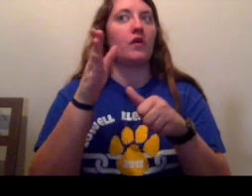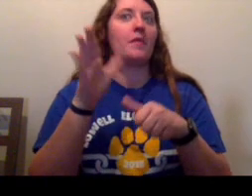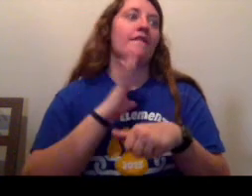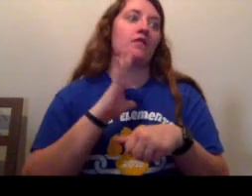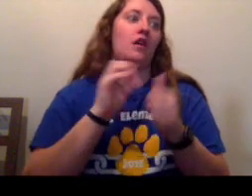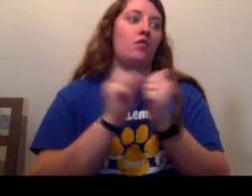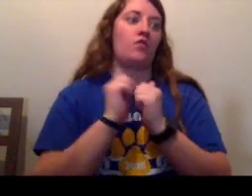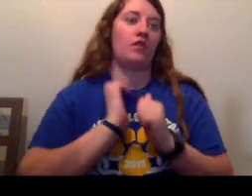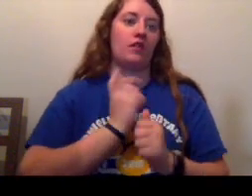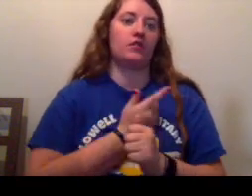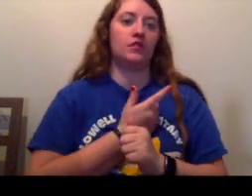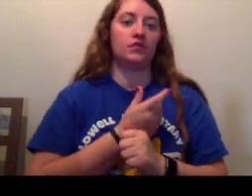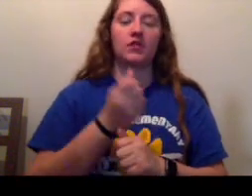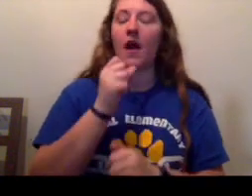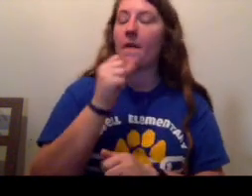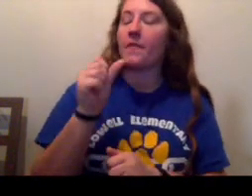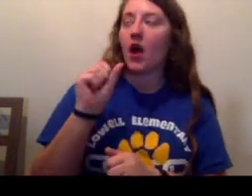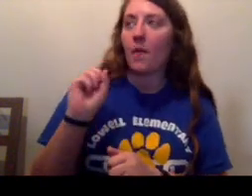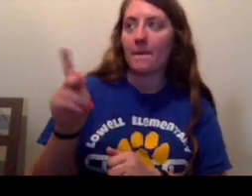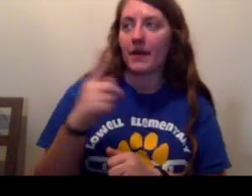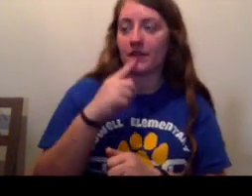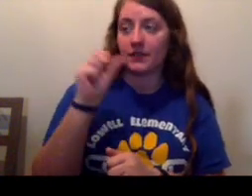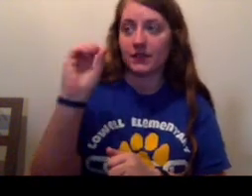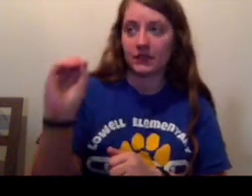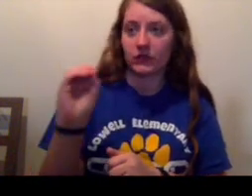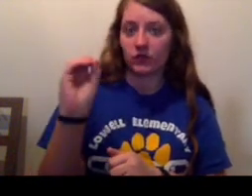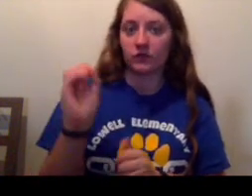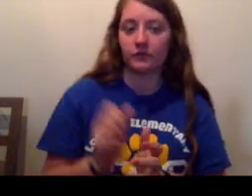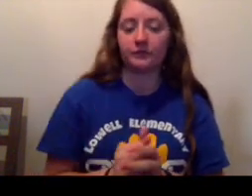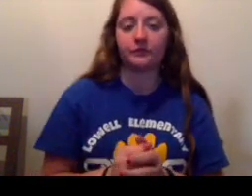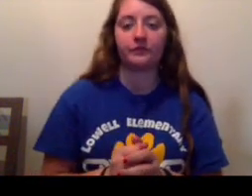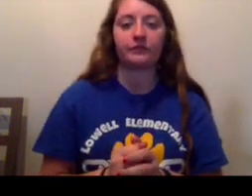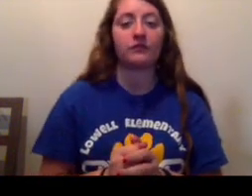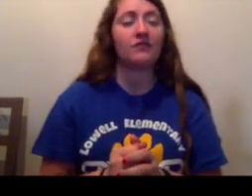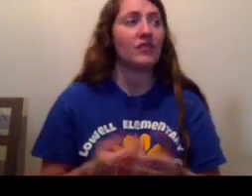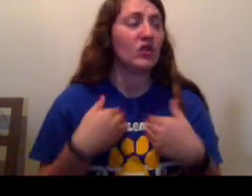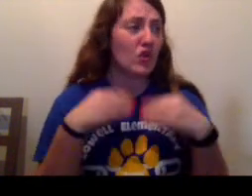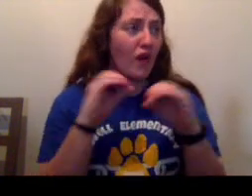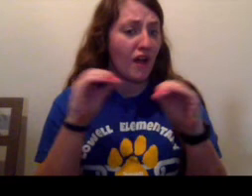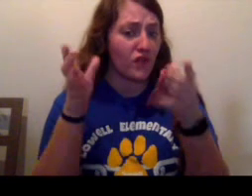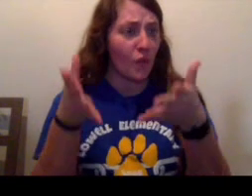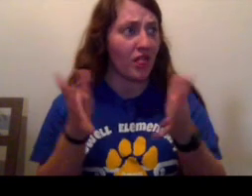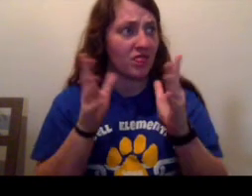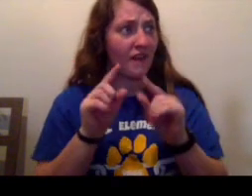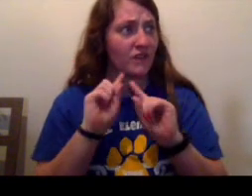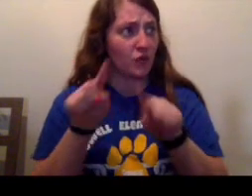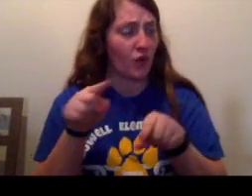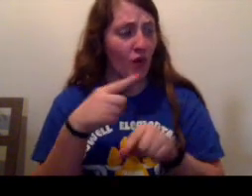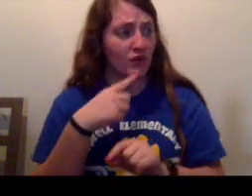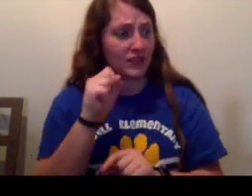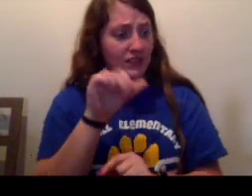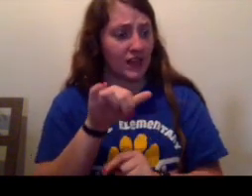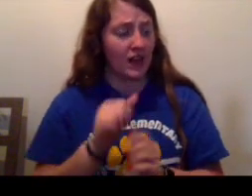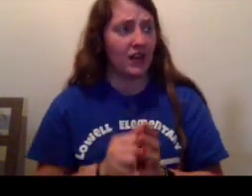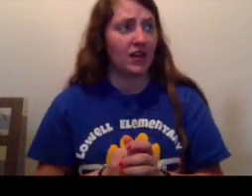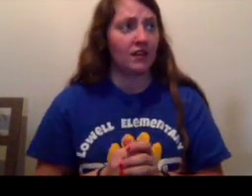I'm not going back, said Zero. You've got nowhere else to go, said Stanley.